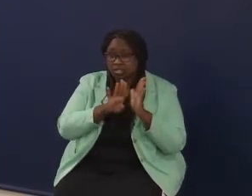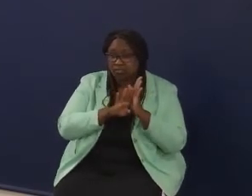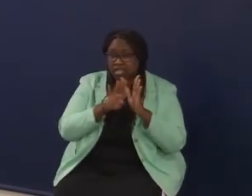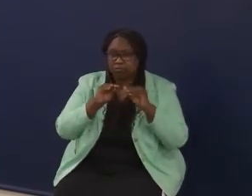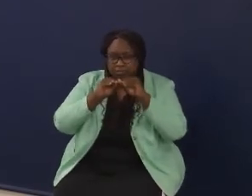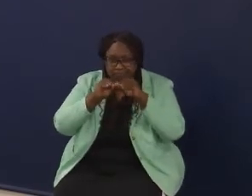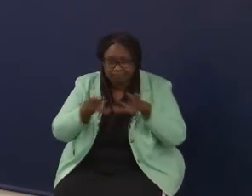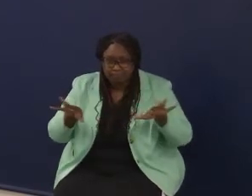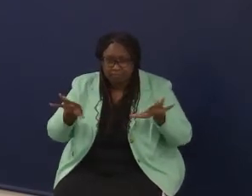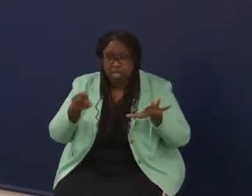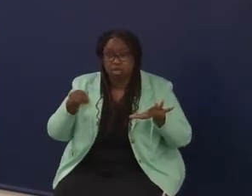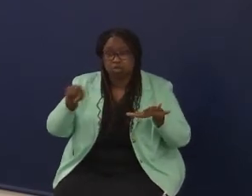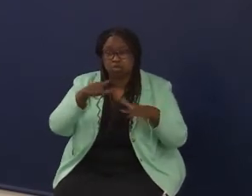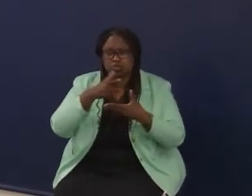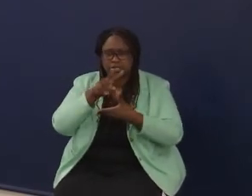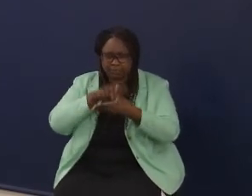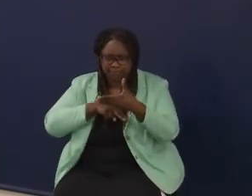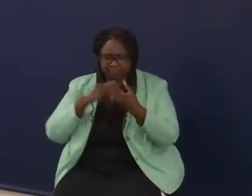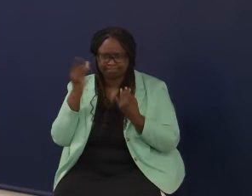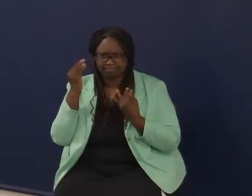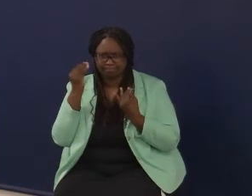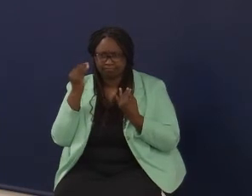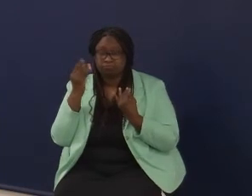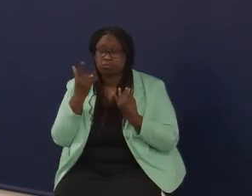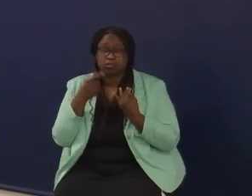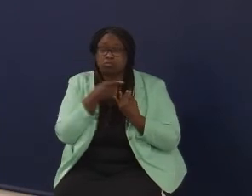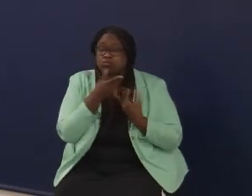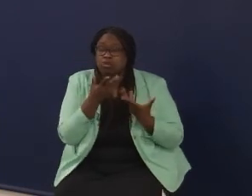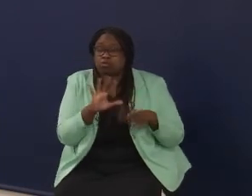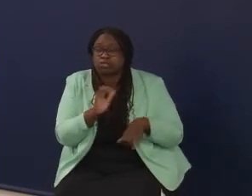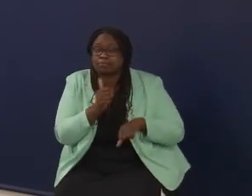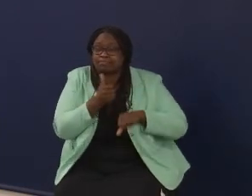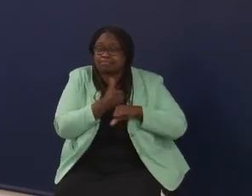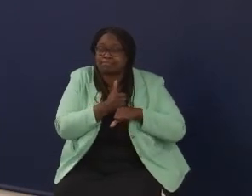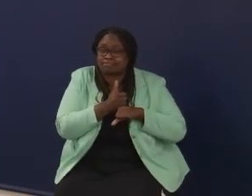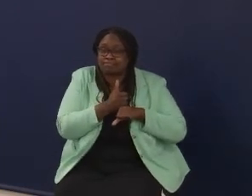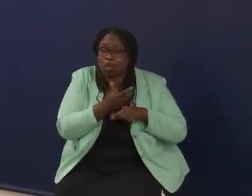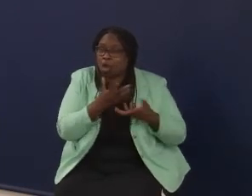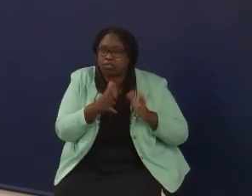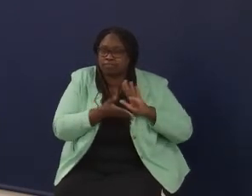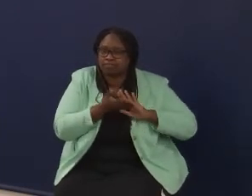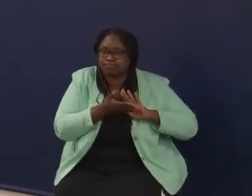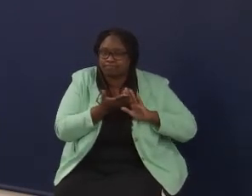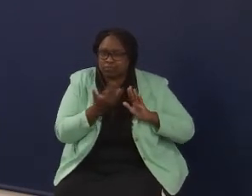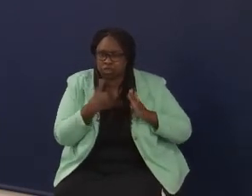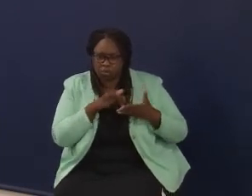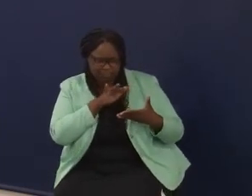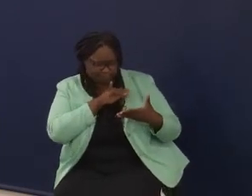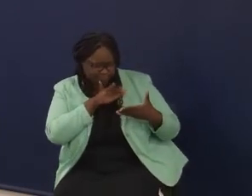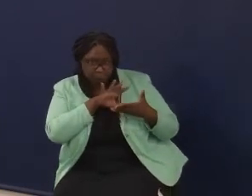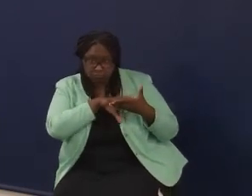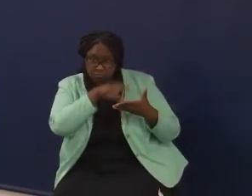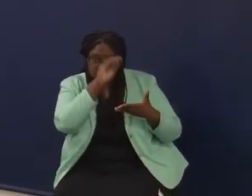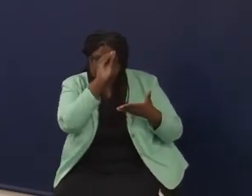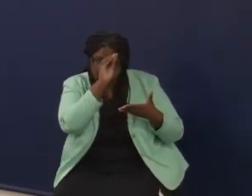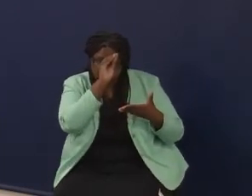for consideration. So, somewhere between learning from what's already underway, also, you know, really, given that next set of